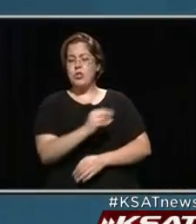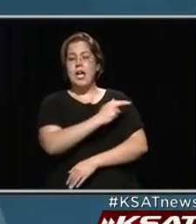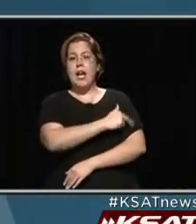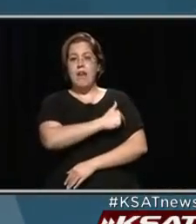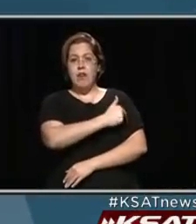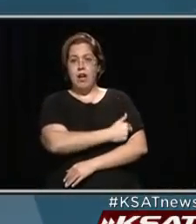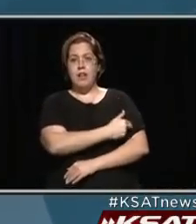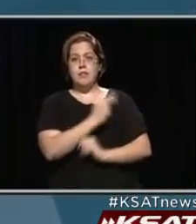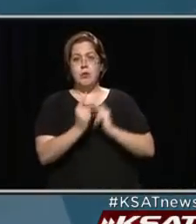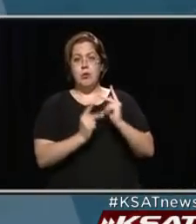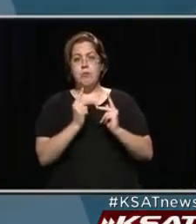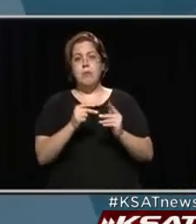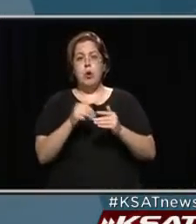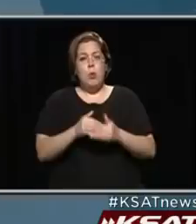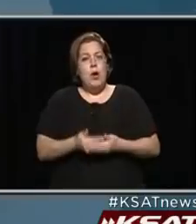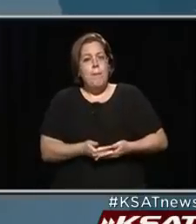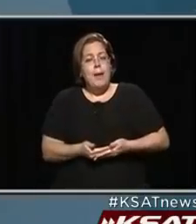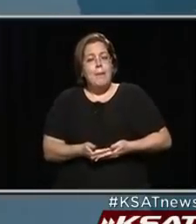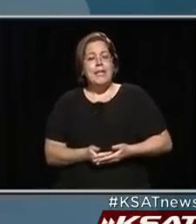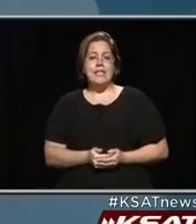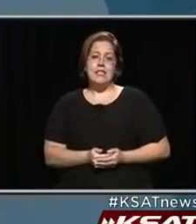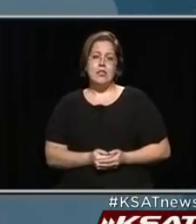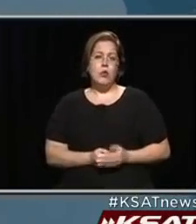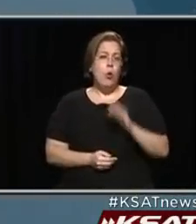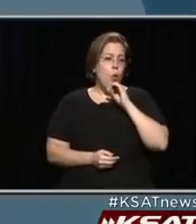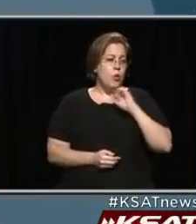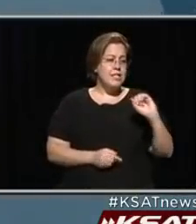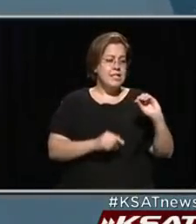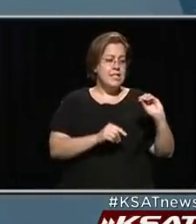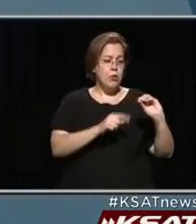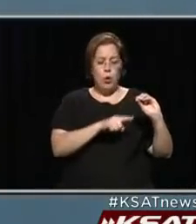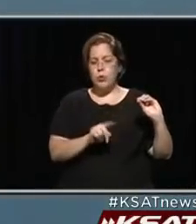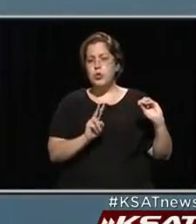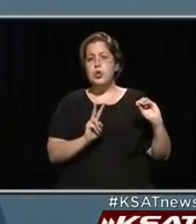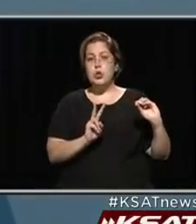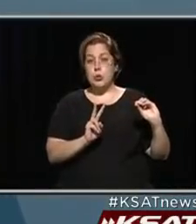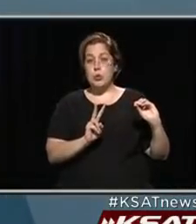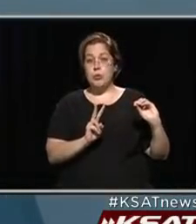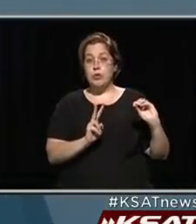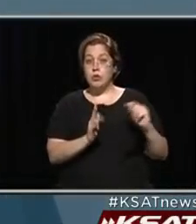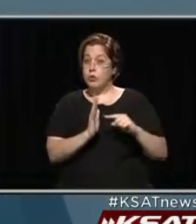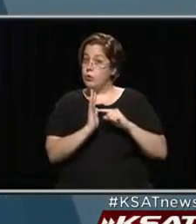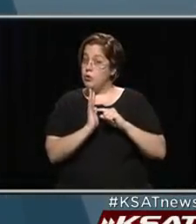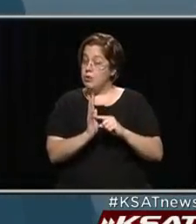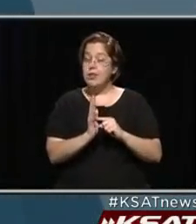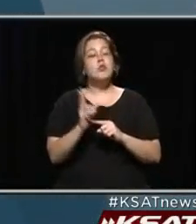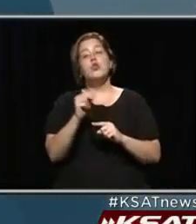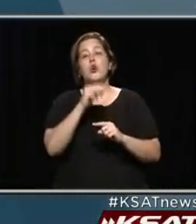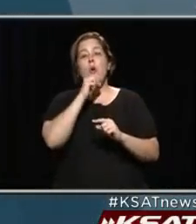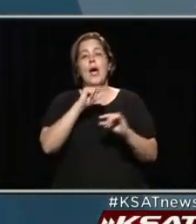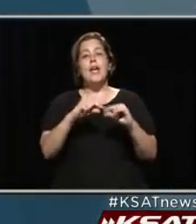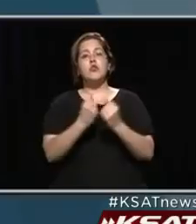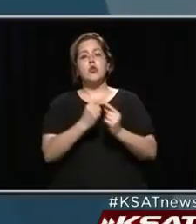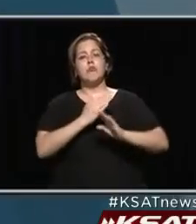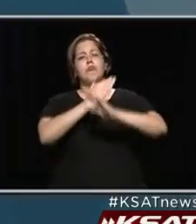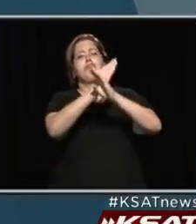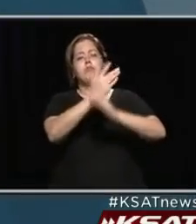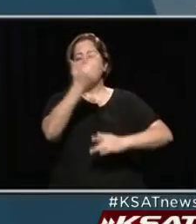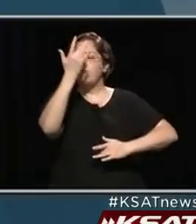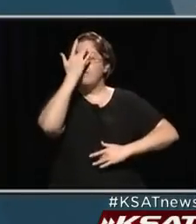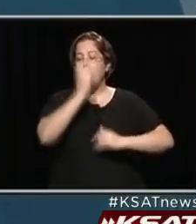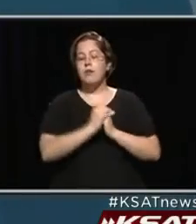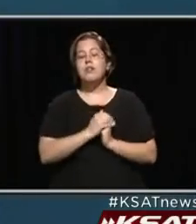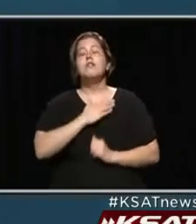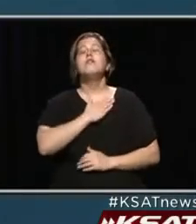cases are among infants, ages zero to two. So this goes to show you, again, no age group is immune from this virus, so